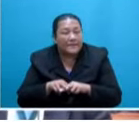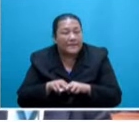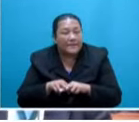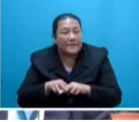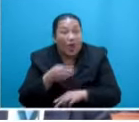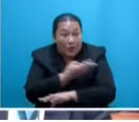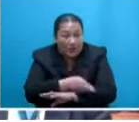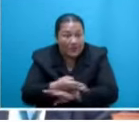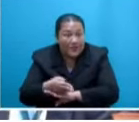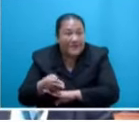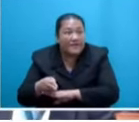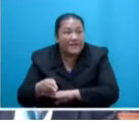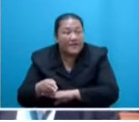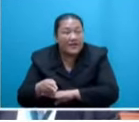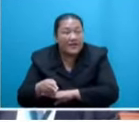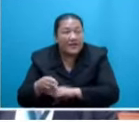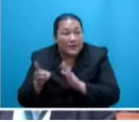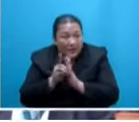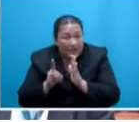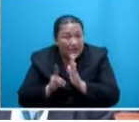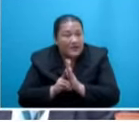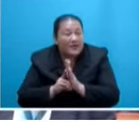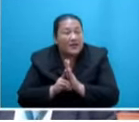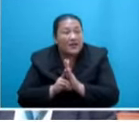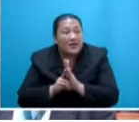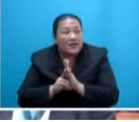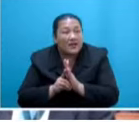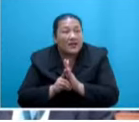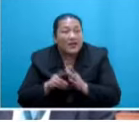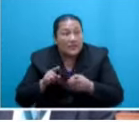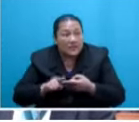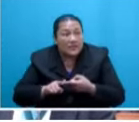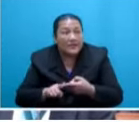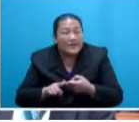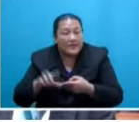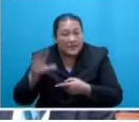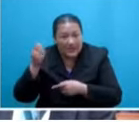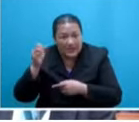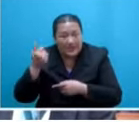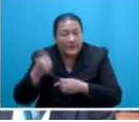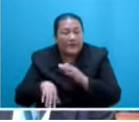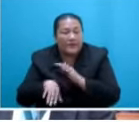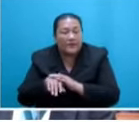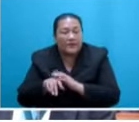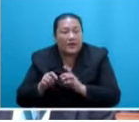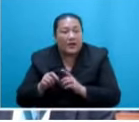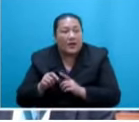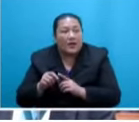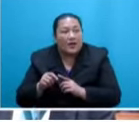agrobiodiversity bequeathed by our Creator and sustained by successful generations through the traditional knowledge